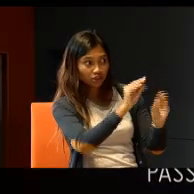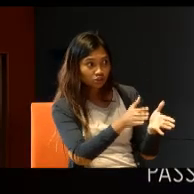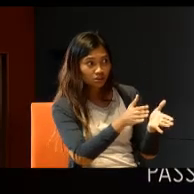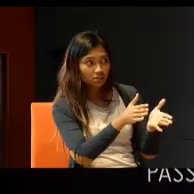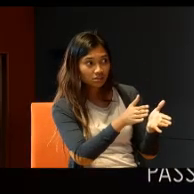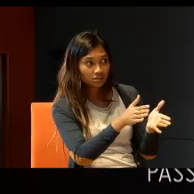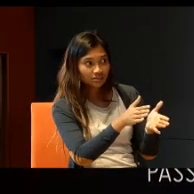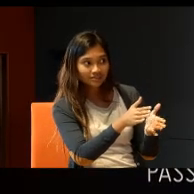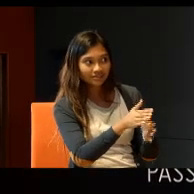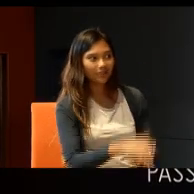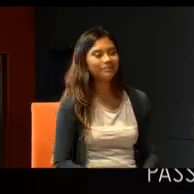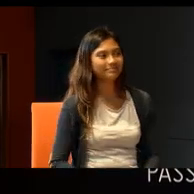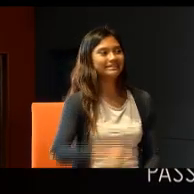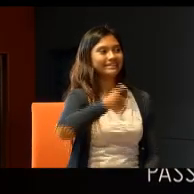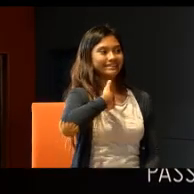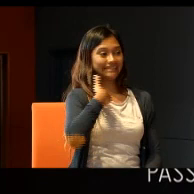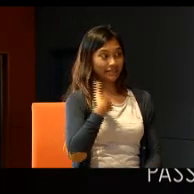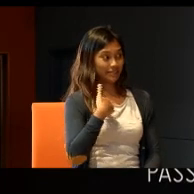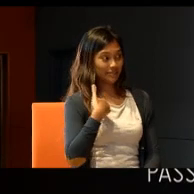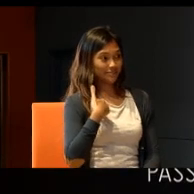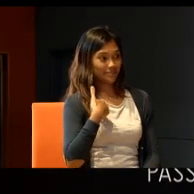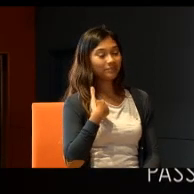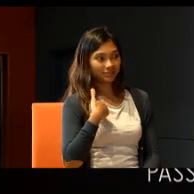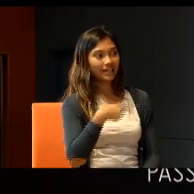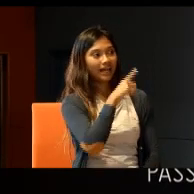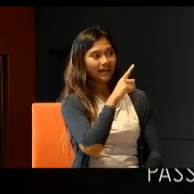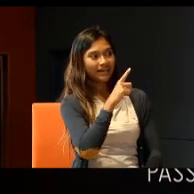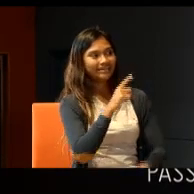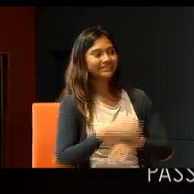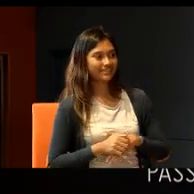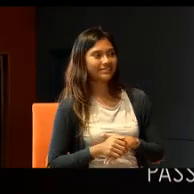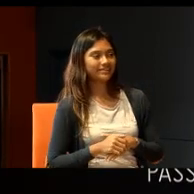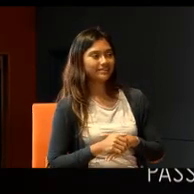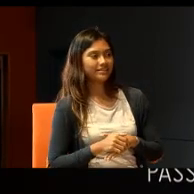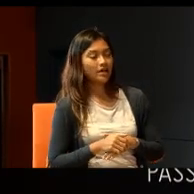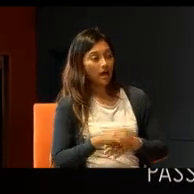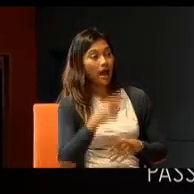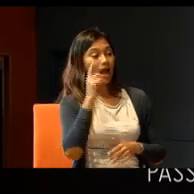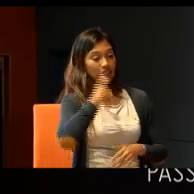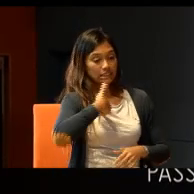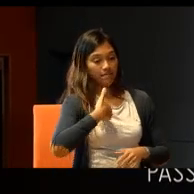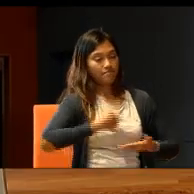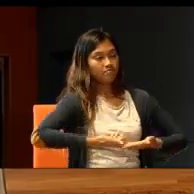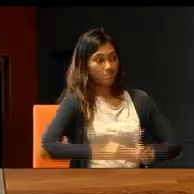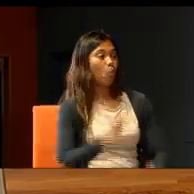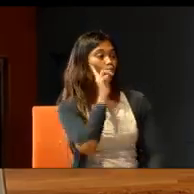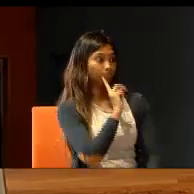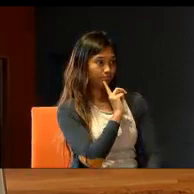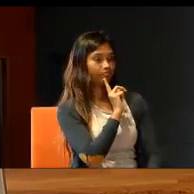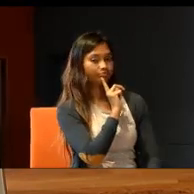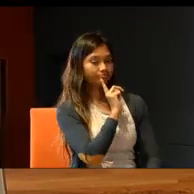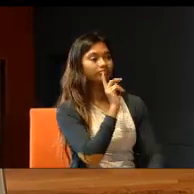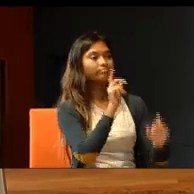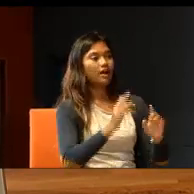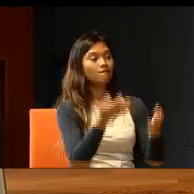Mr. Lim Chin Heng, in those days, he was born, totally HIP, but fortunate